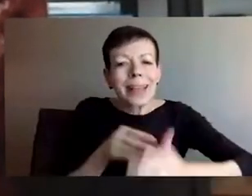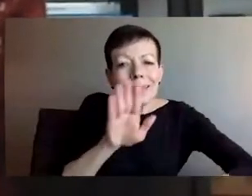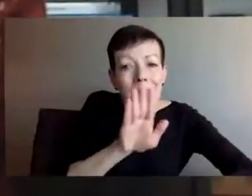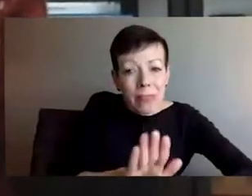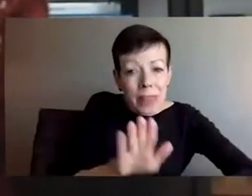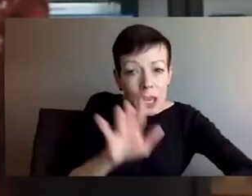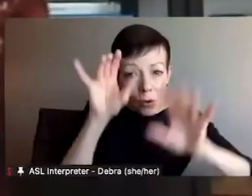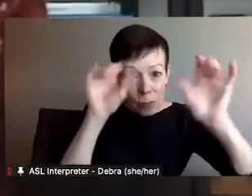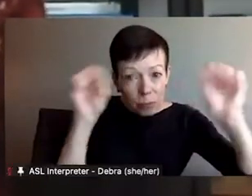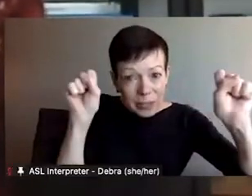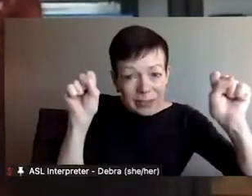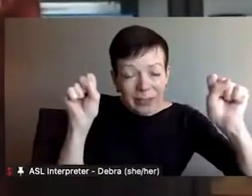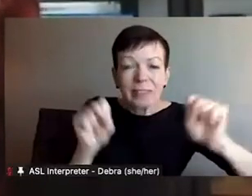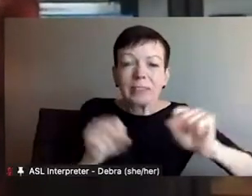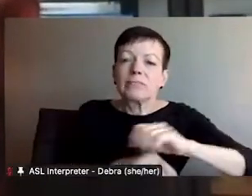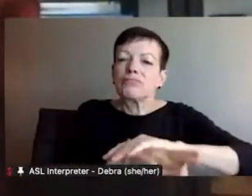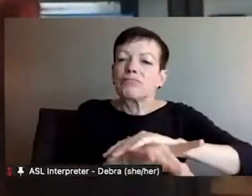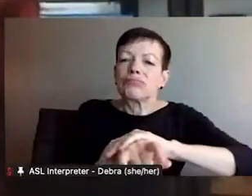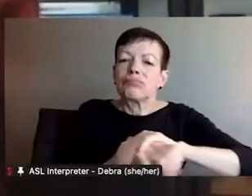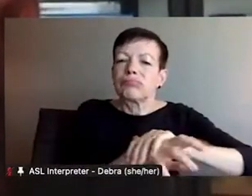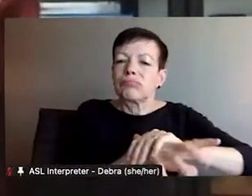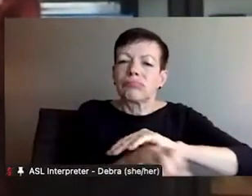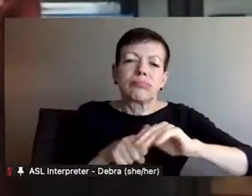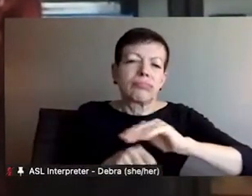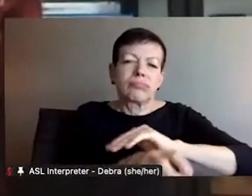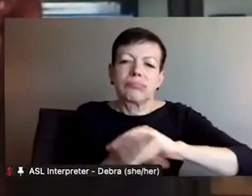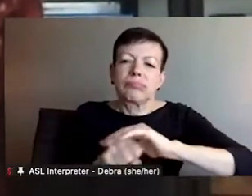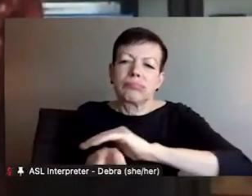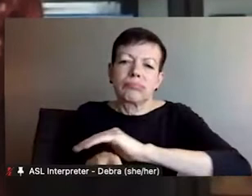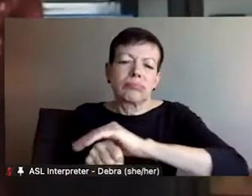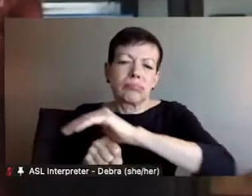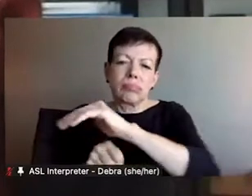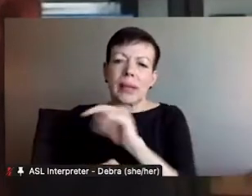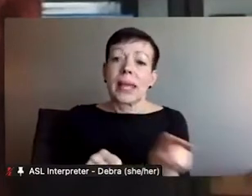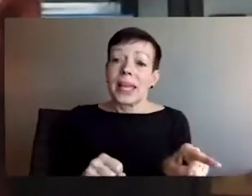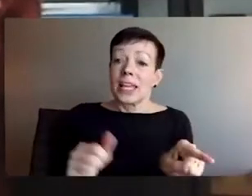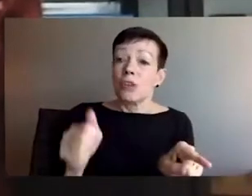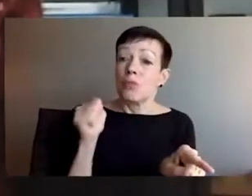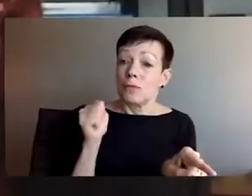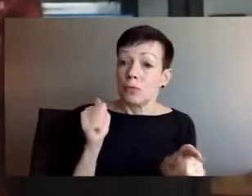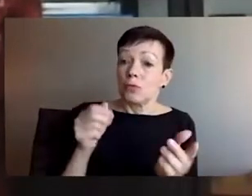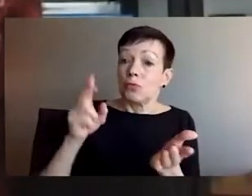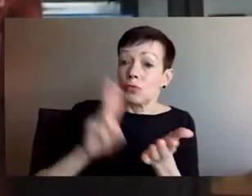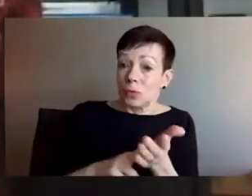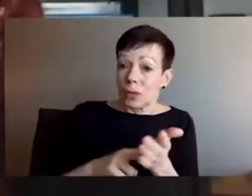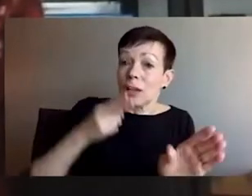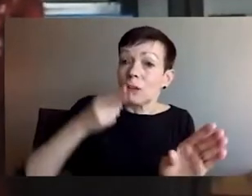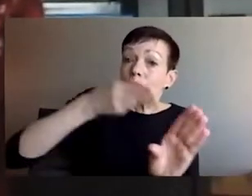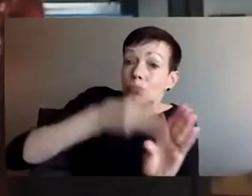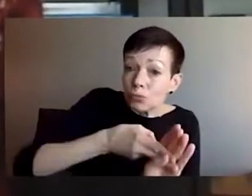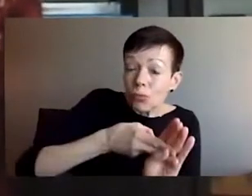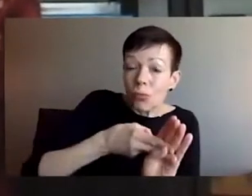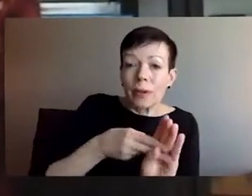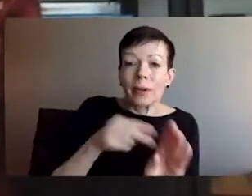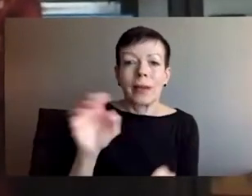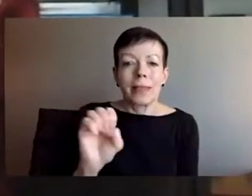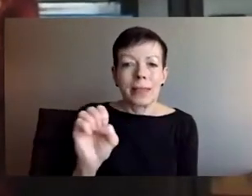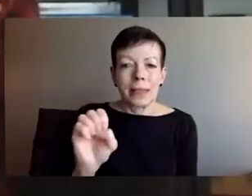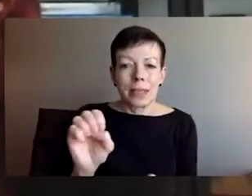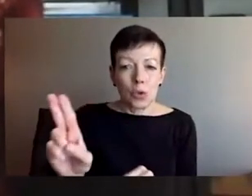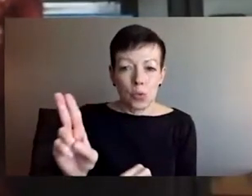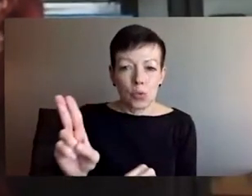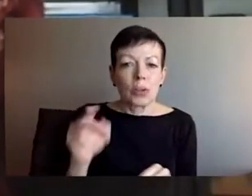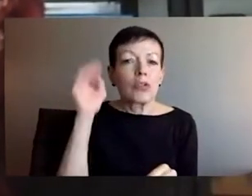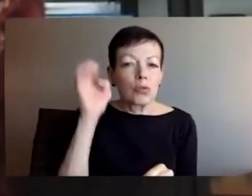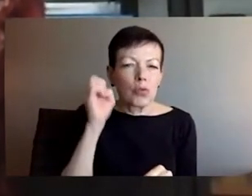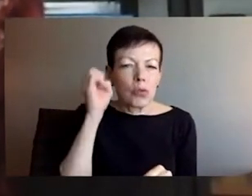from the Kremlin. In 2014, Ukrainians demonstrated against a